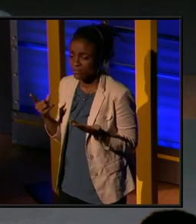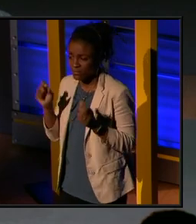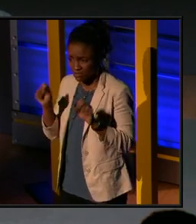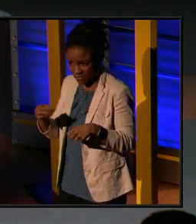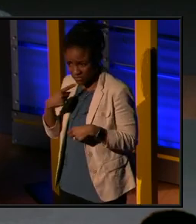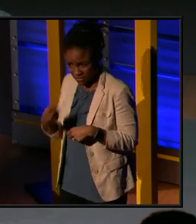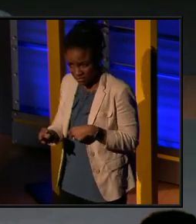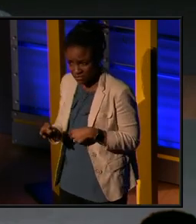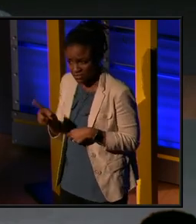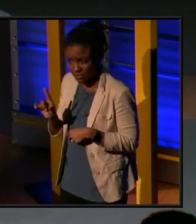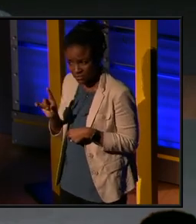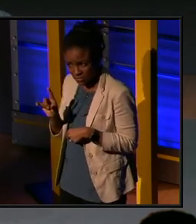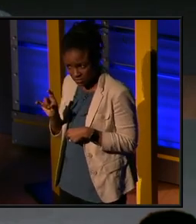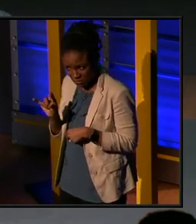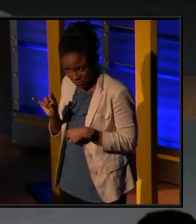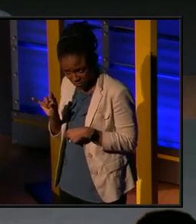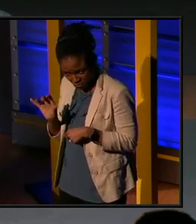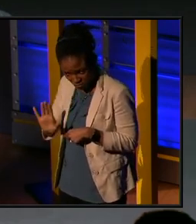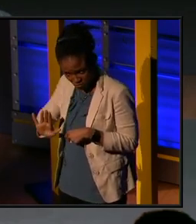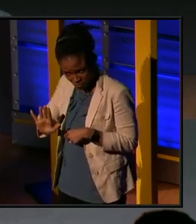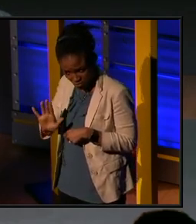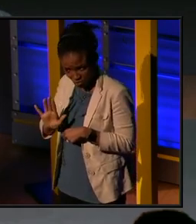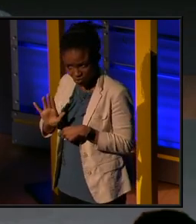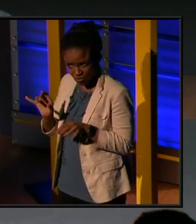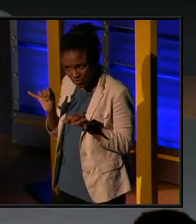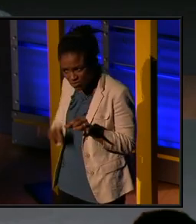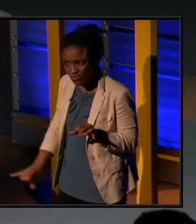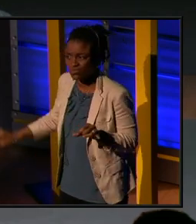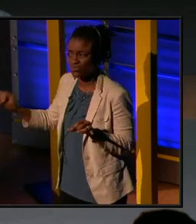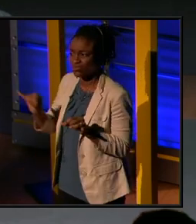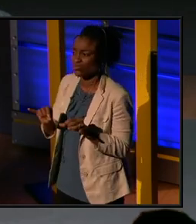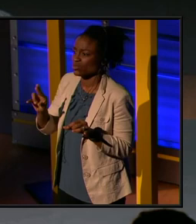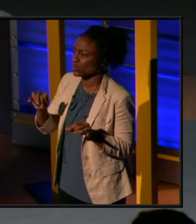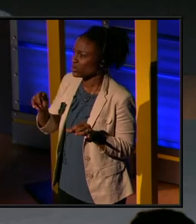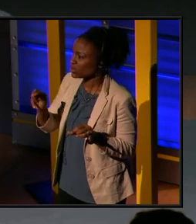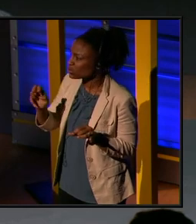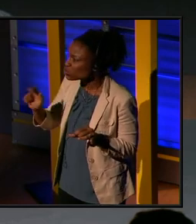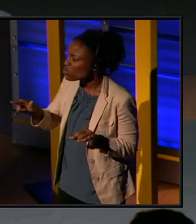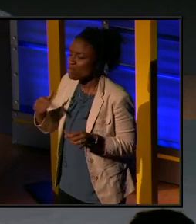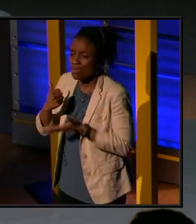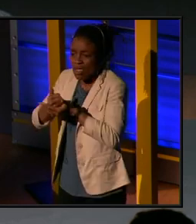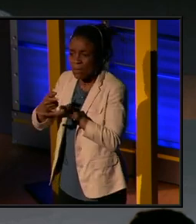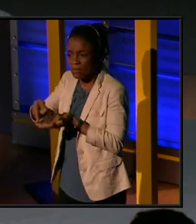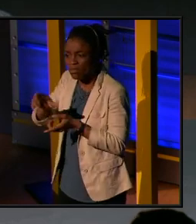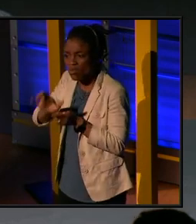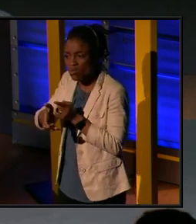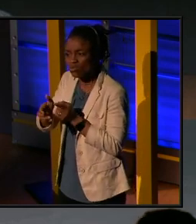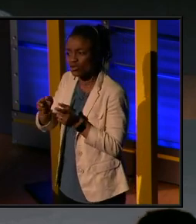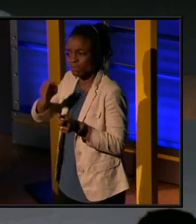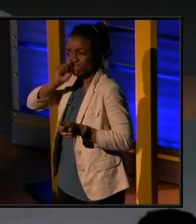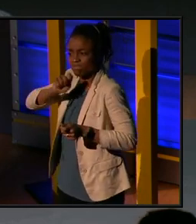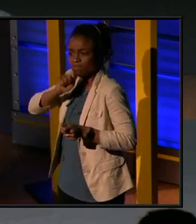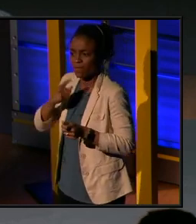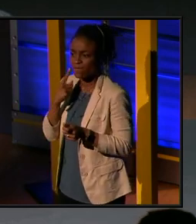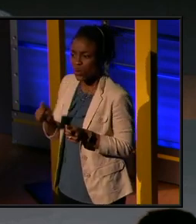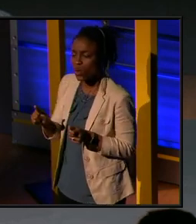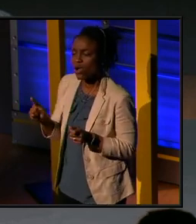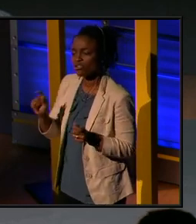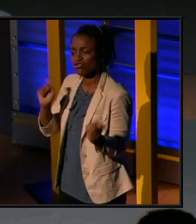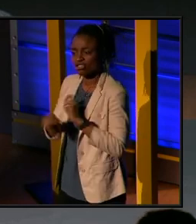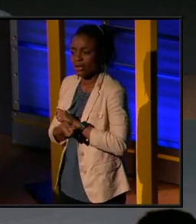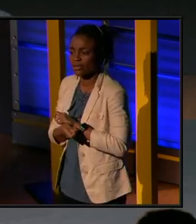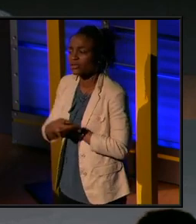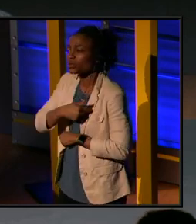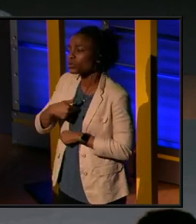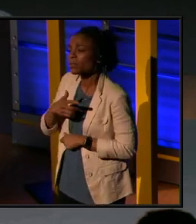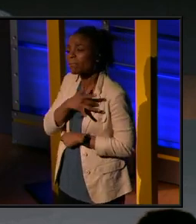that ritual helps a culture deal with change? We think of, we think of, we tend to